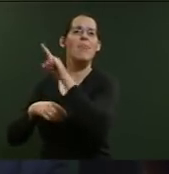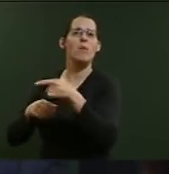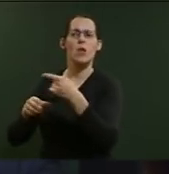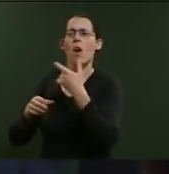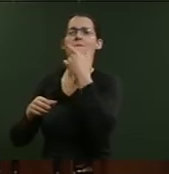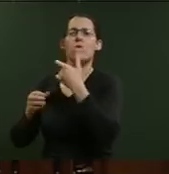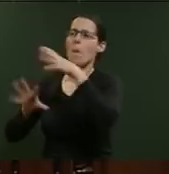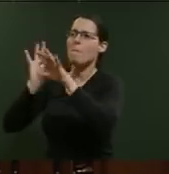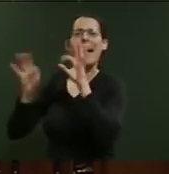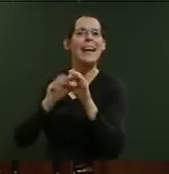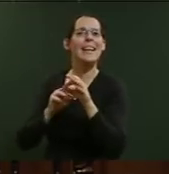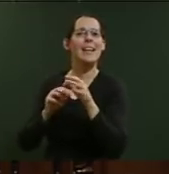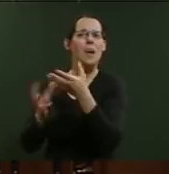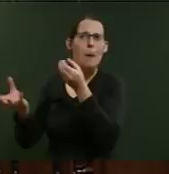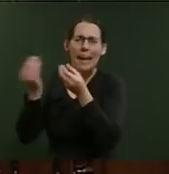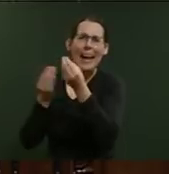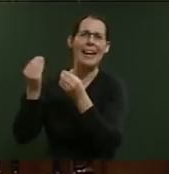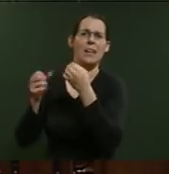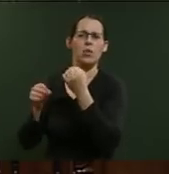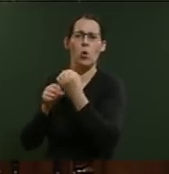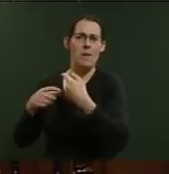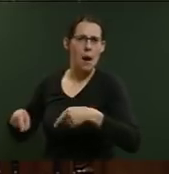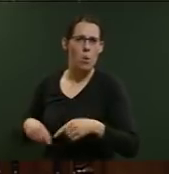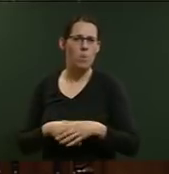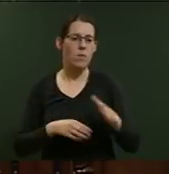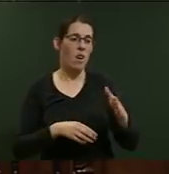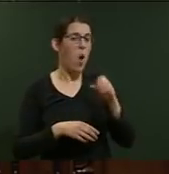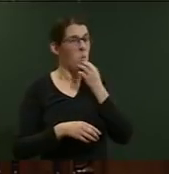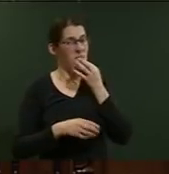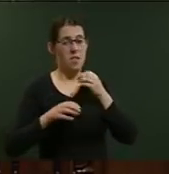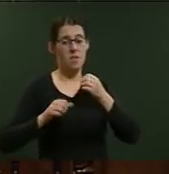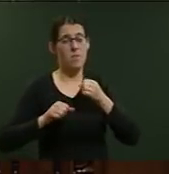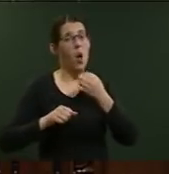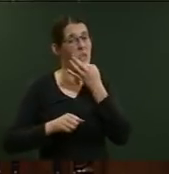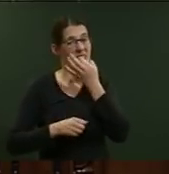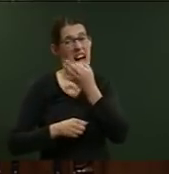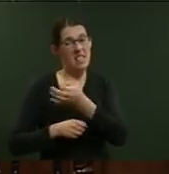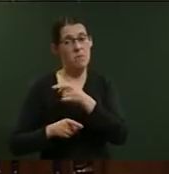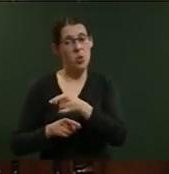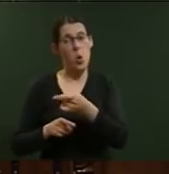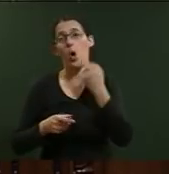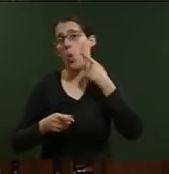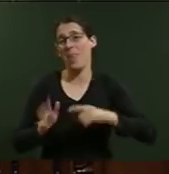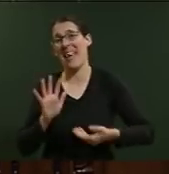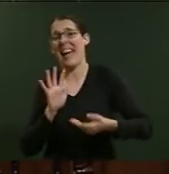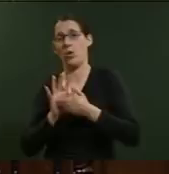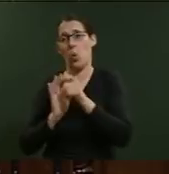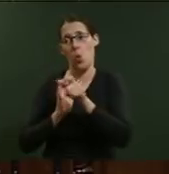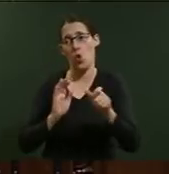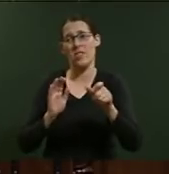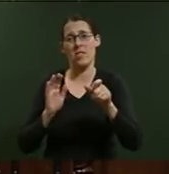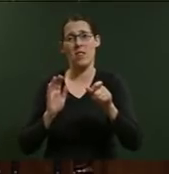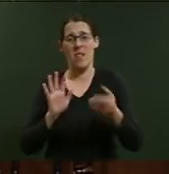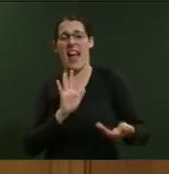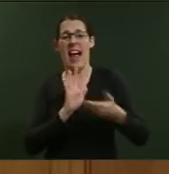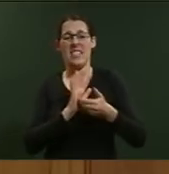I'm just going to ask the Member to ignore the additional words that were in the question over and above what was here. The Honourable Willie Jackson. Thank you,